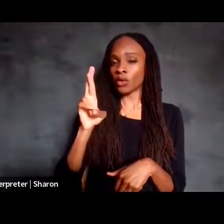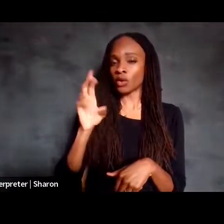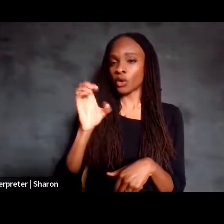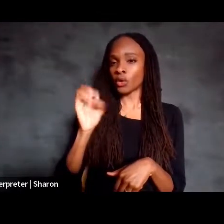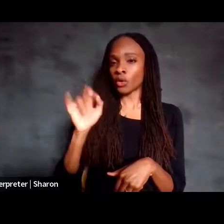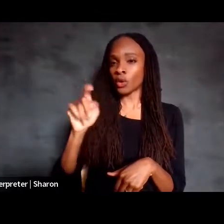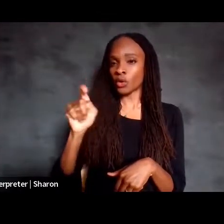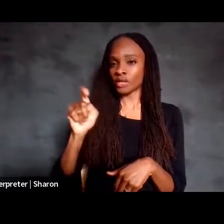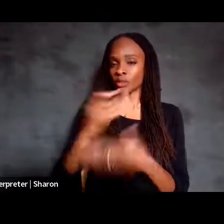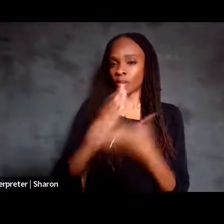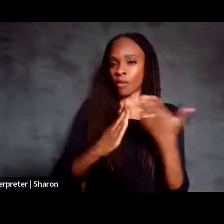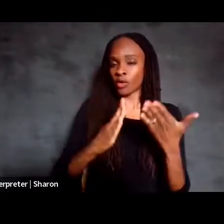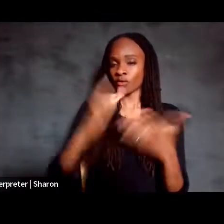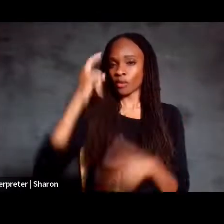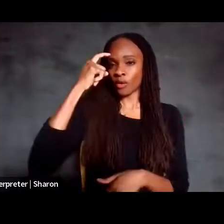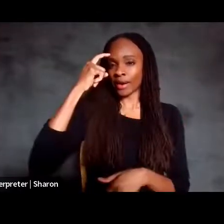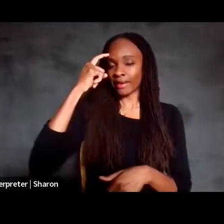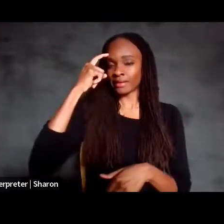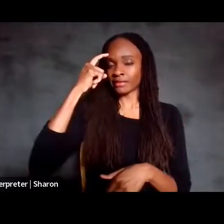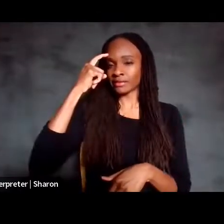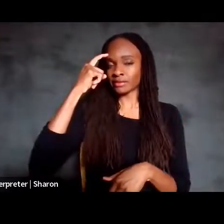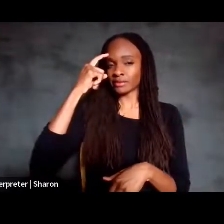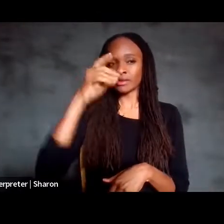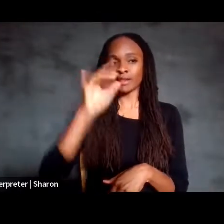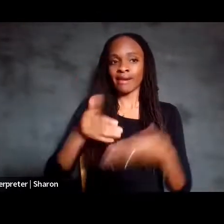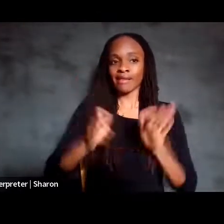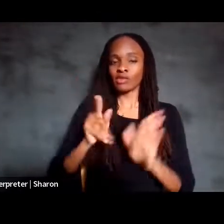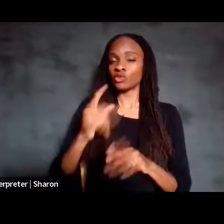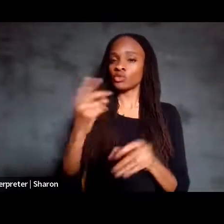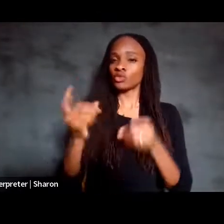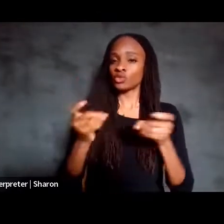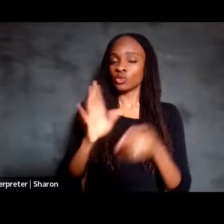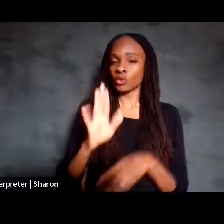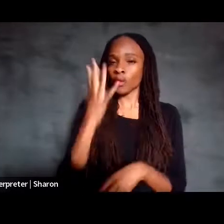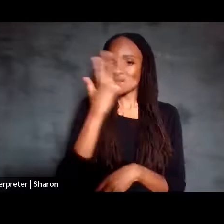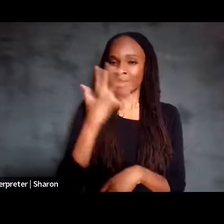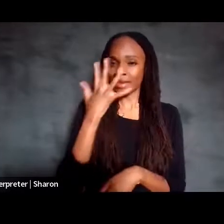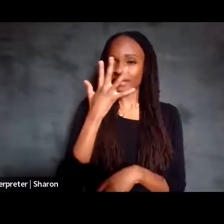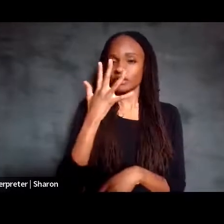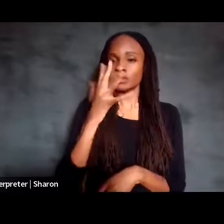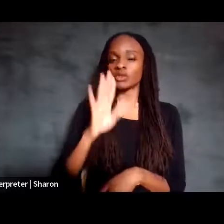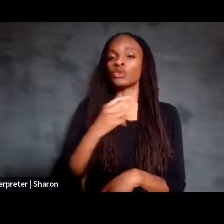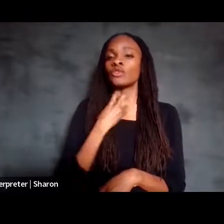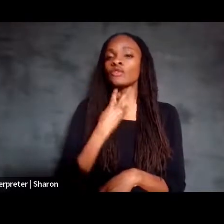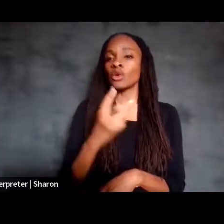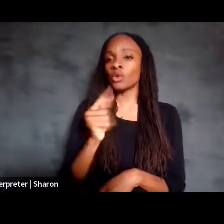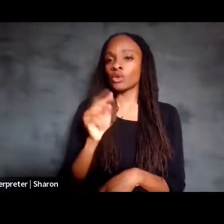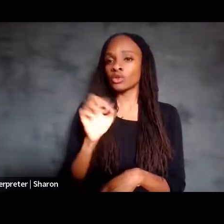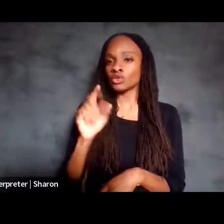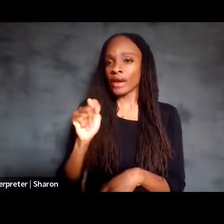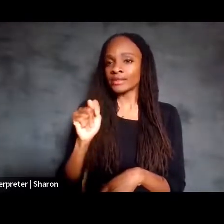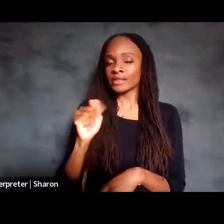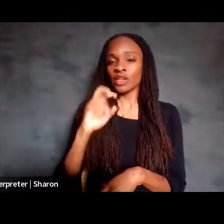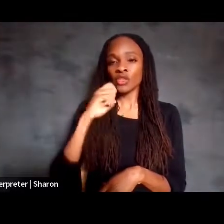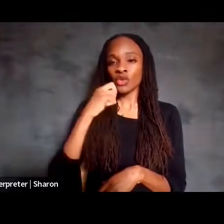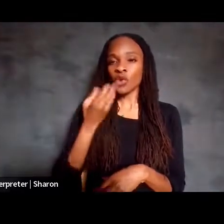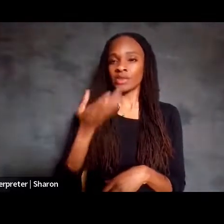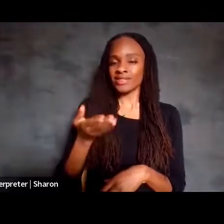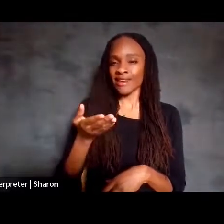that allows you to control your face and control your vocal tract, that the neurons there are still